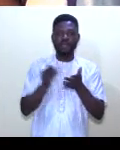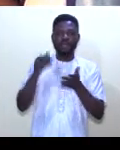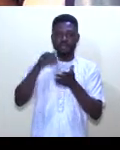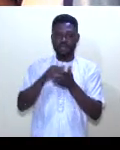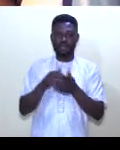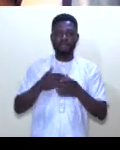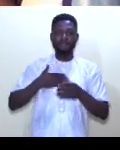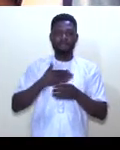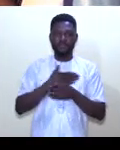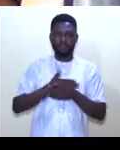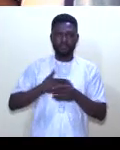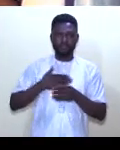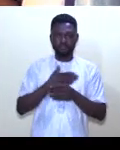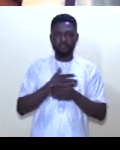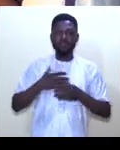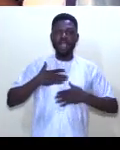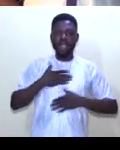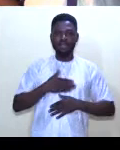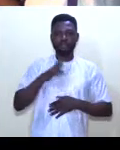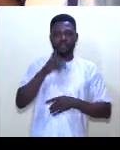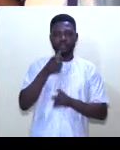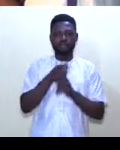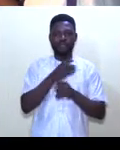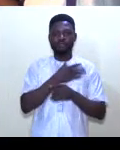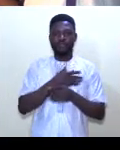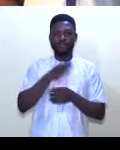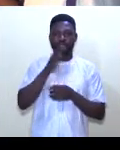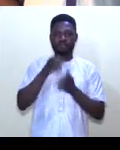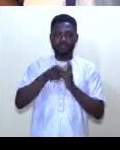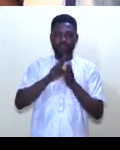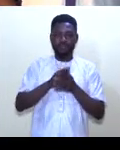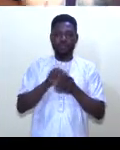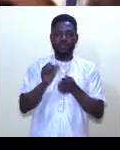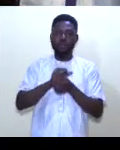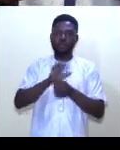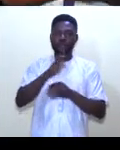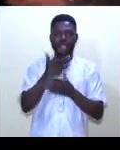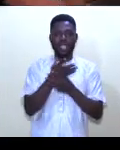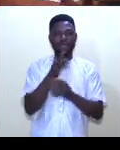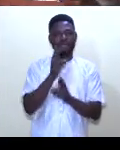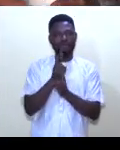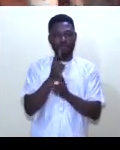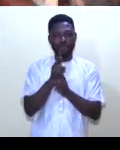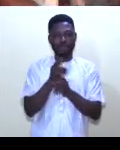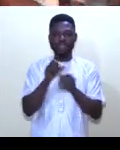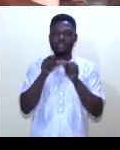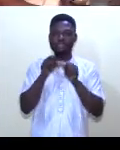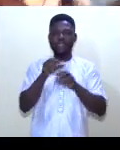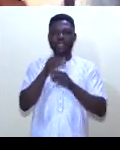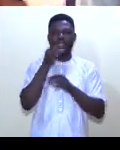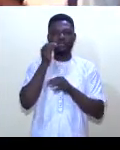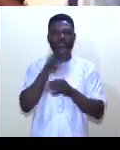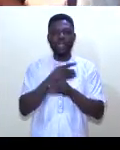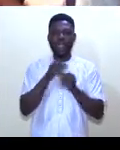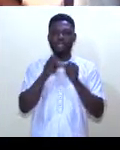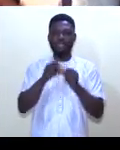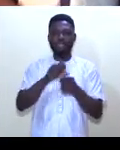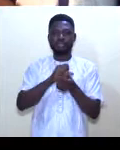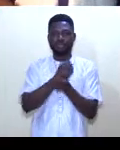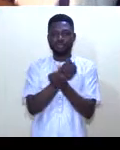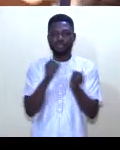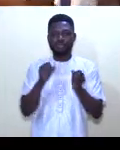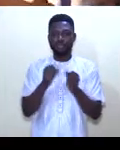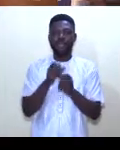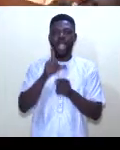revision again, please, enjoy yourself and revise. Wash your hands regularly. Stay at home.